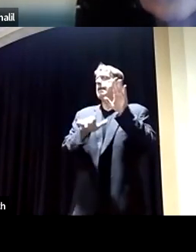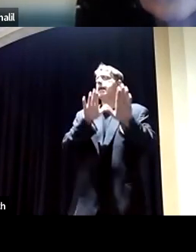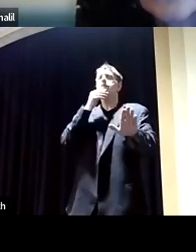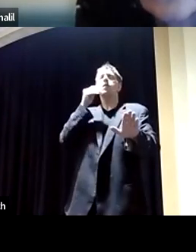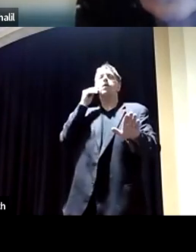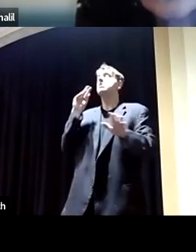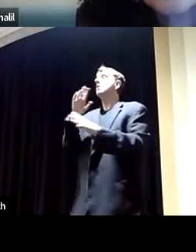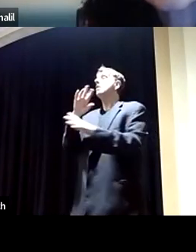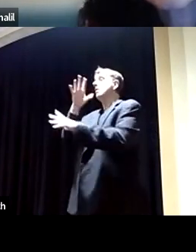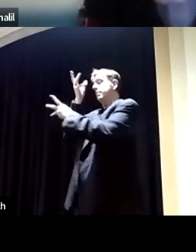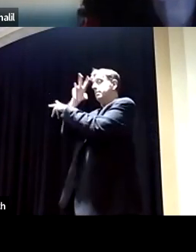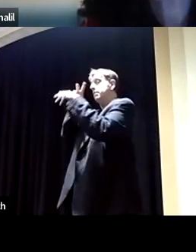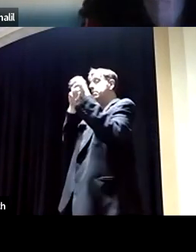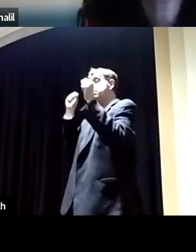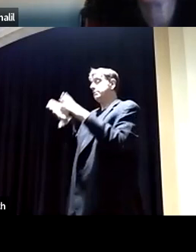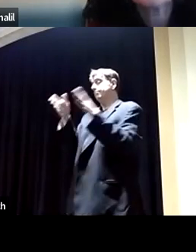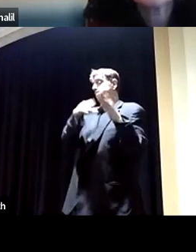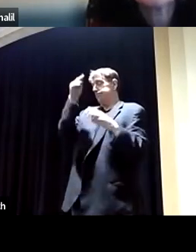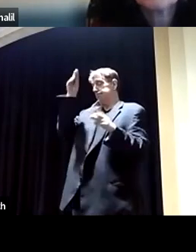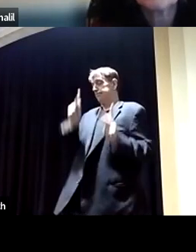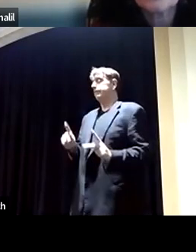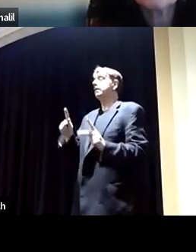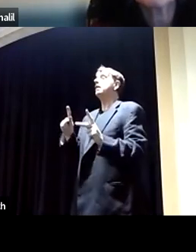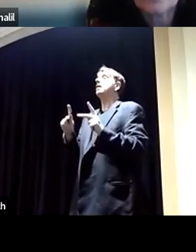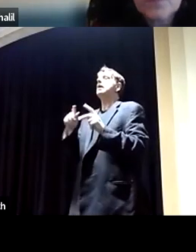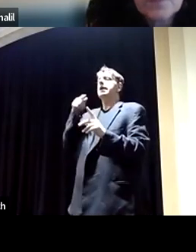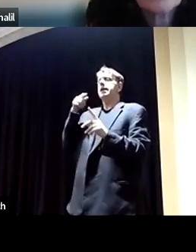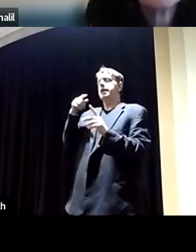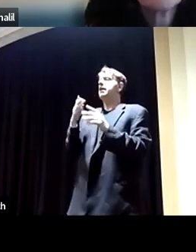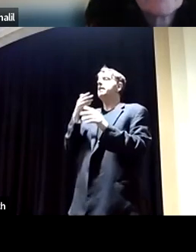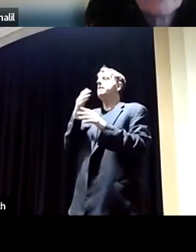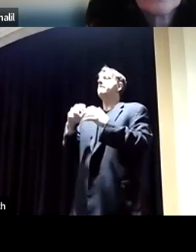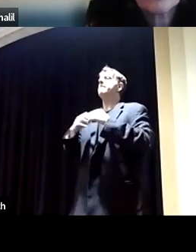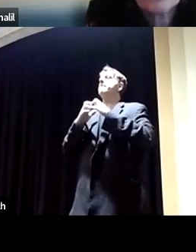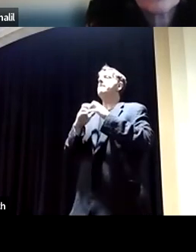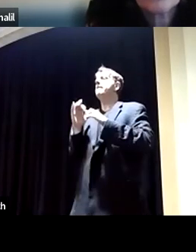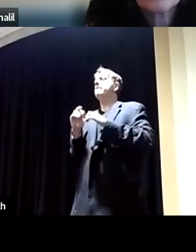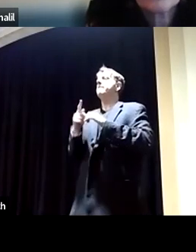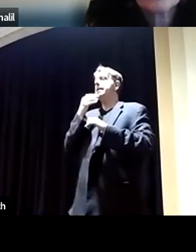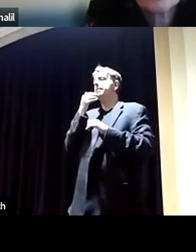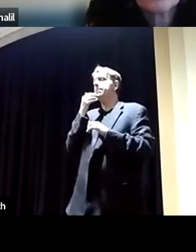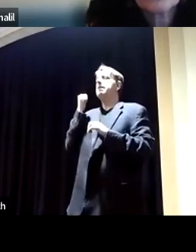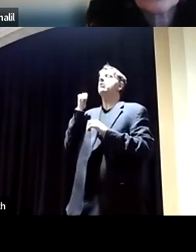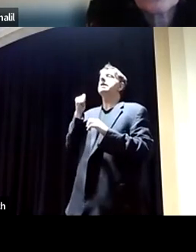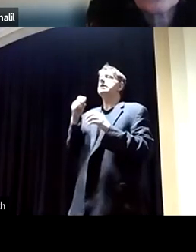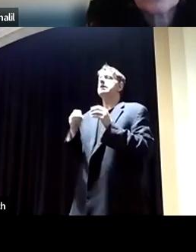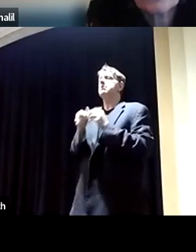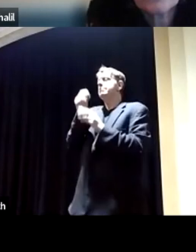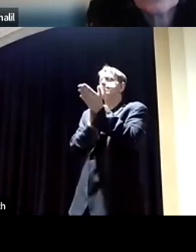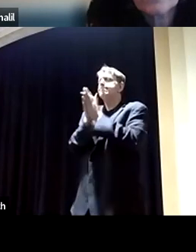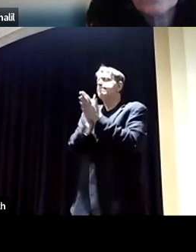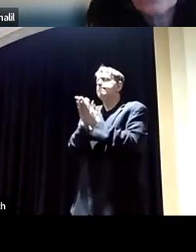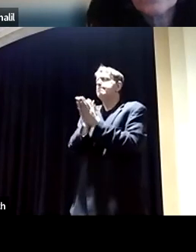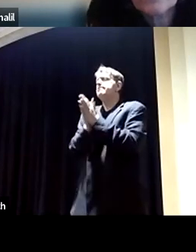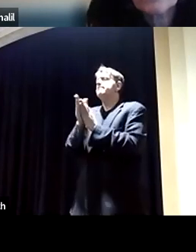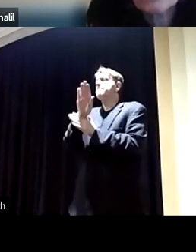President Biden's Build Back Better bill is one of the most aggressive housing bills that we've had in a generation. It had a record amount of money